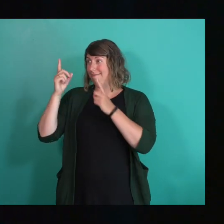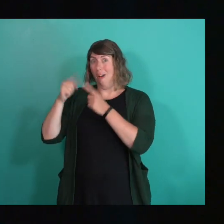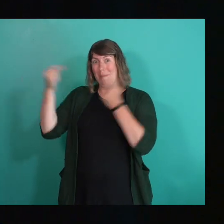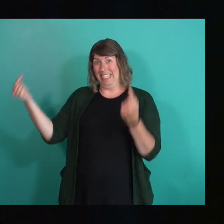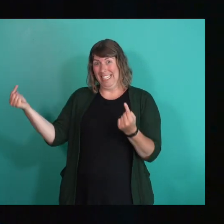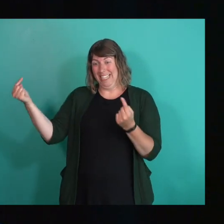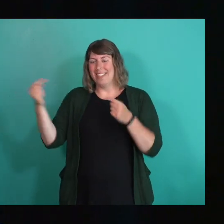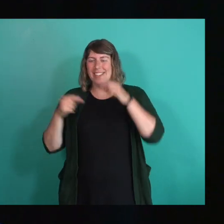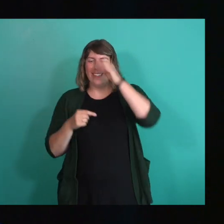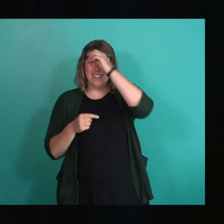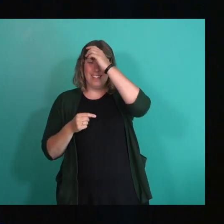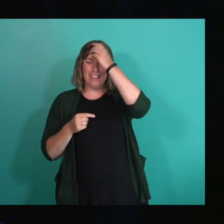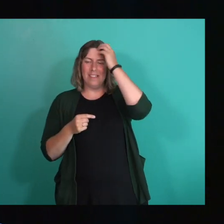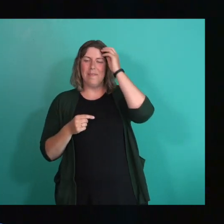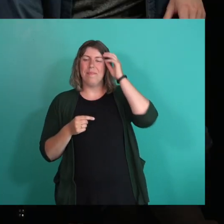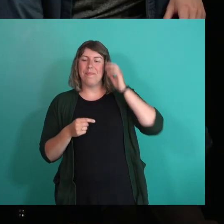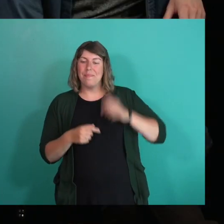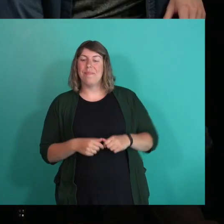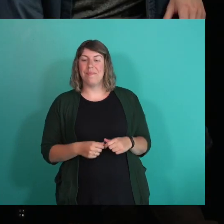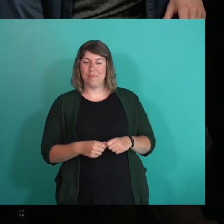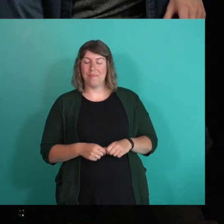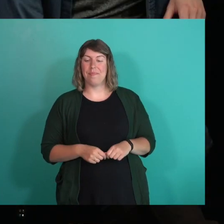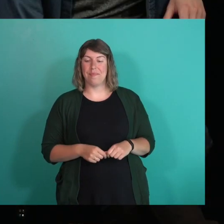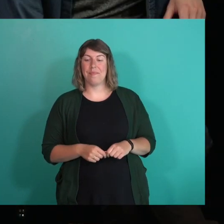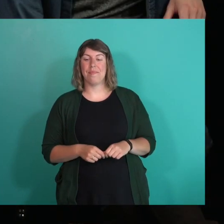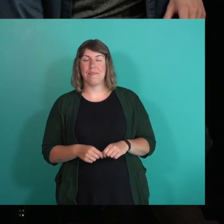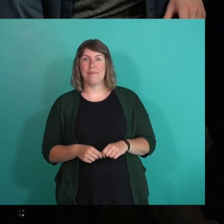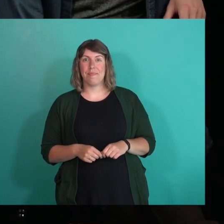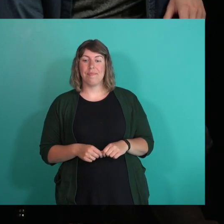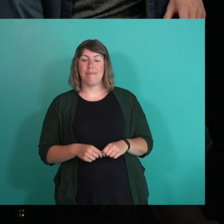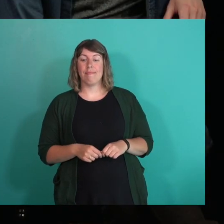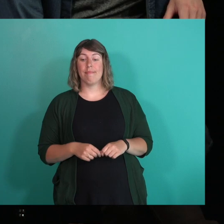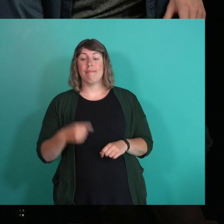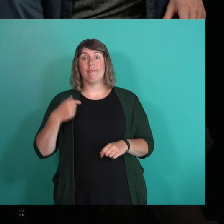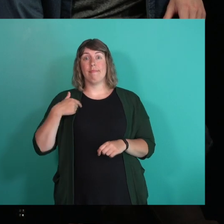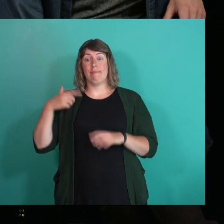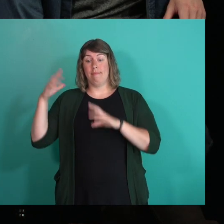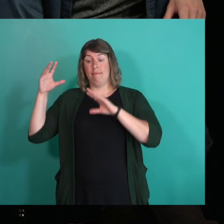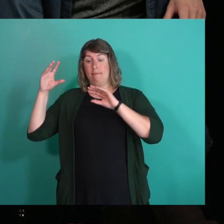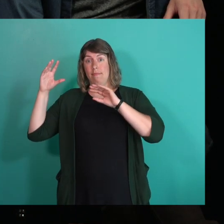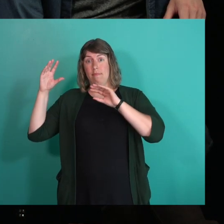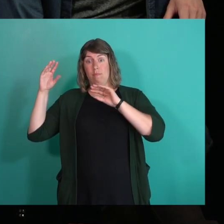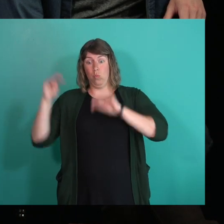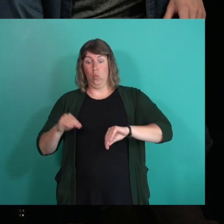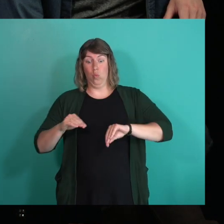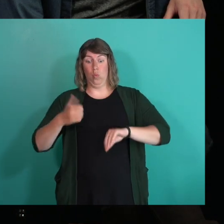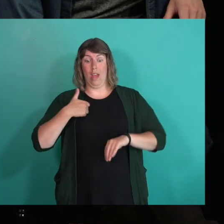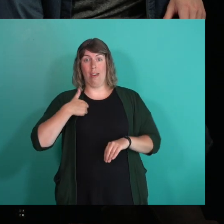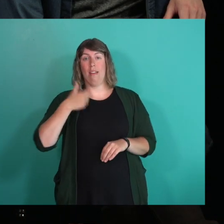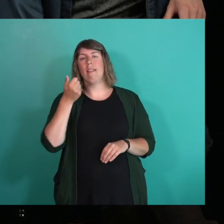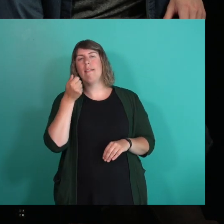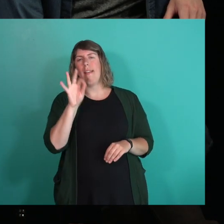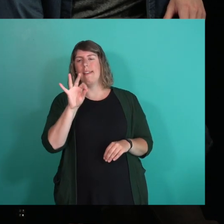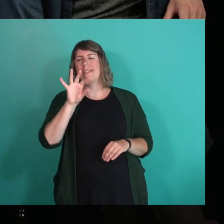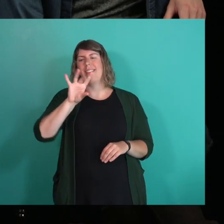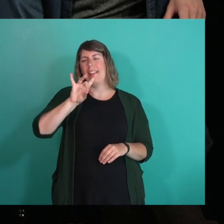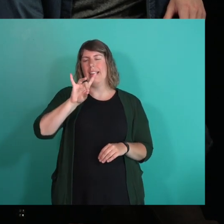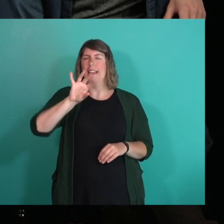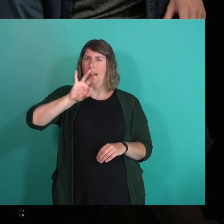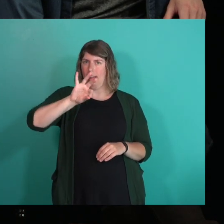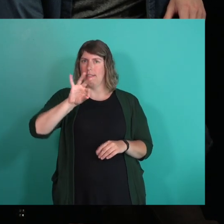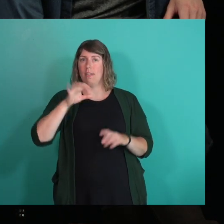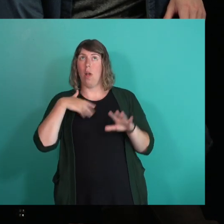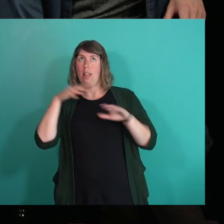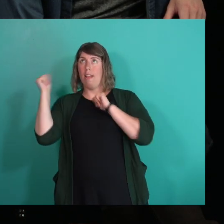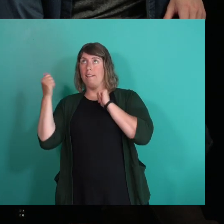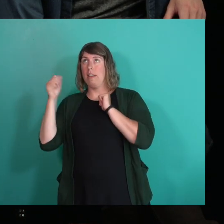spectrum in the sense that I came back to Canada in 1989. I left Canada